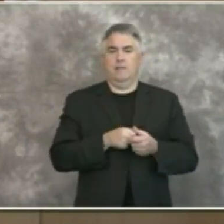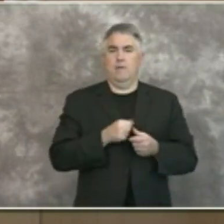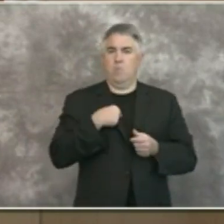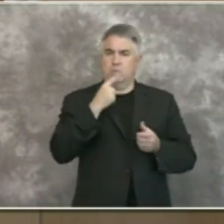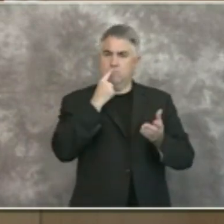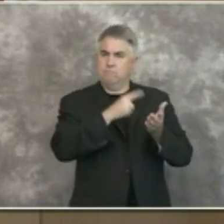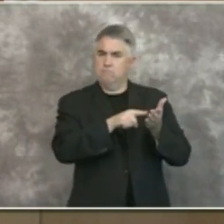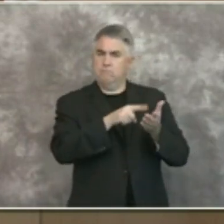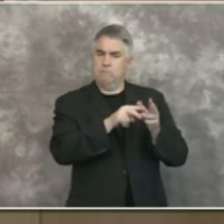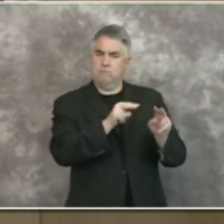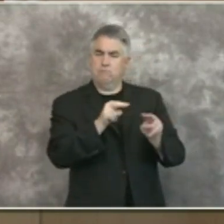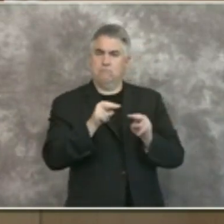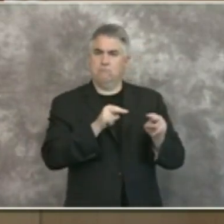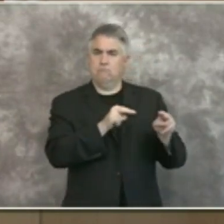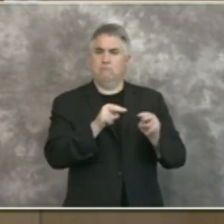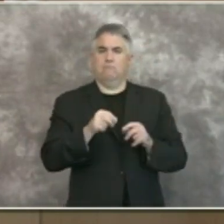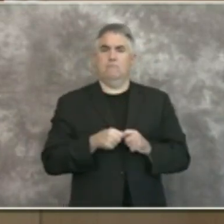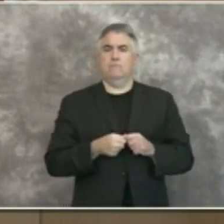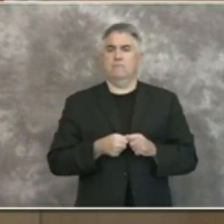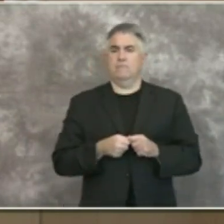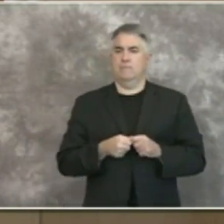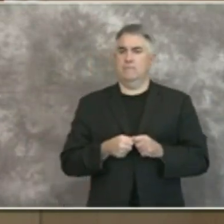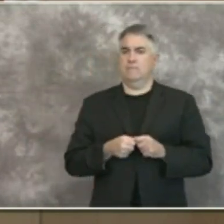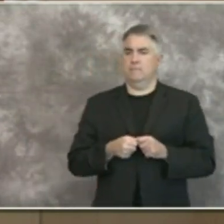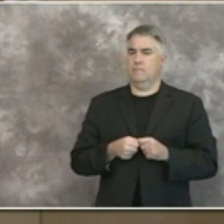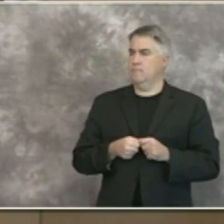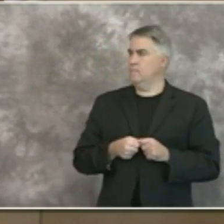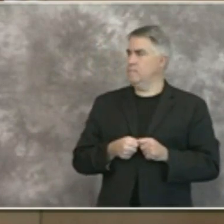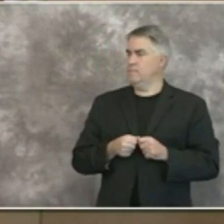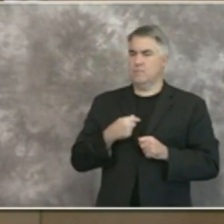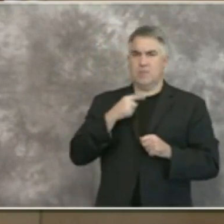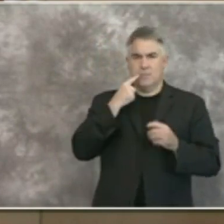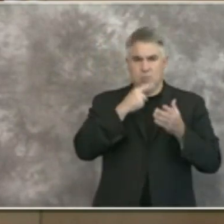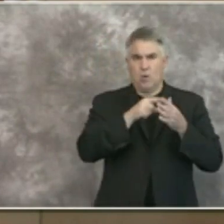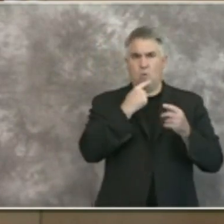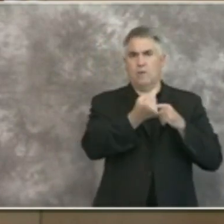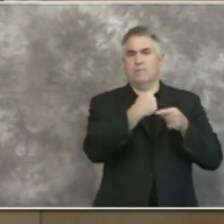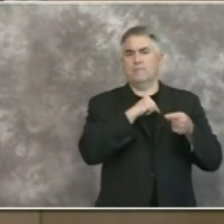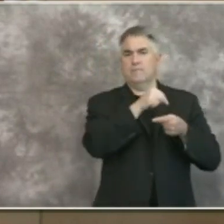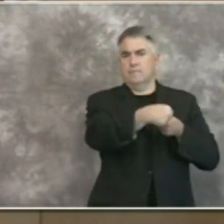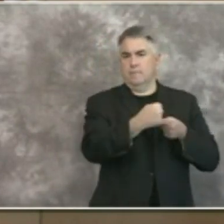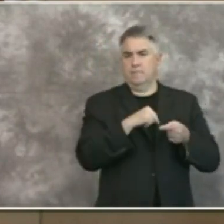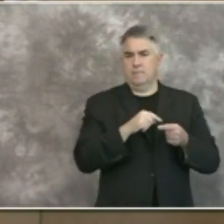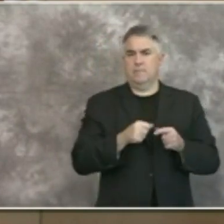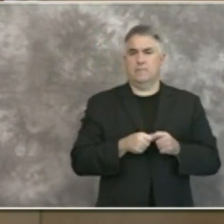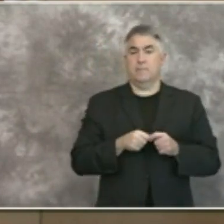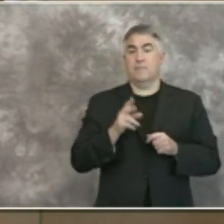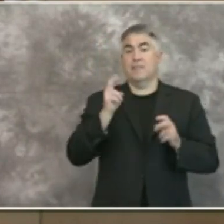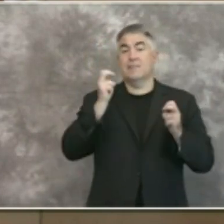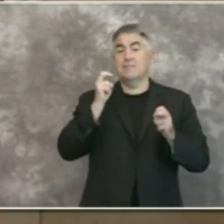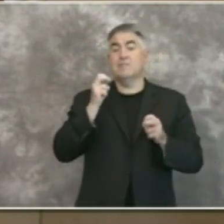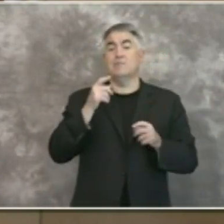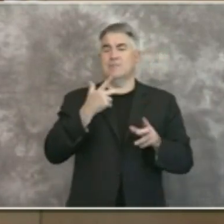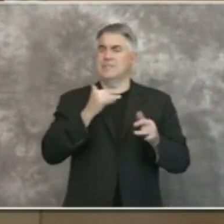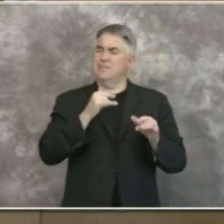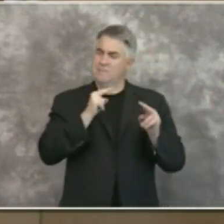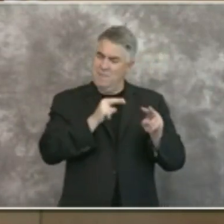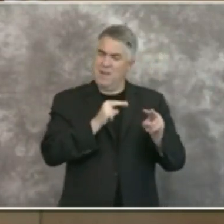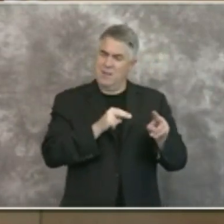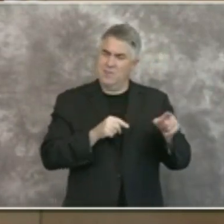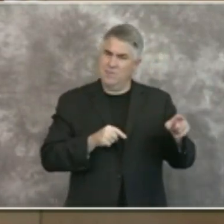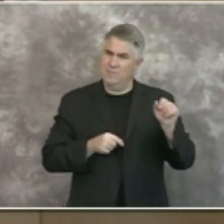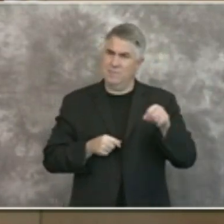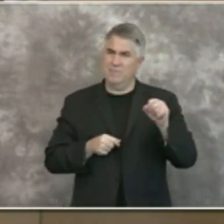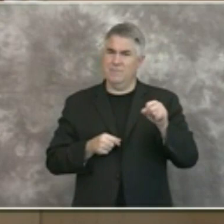crossings so all of those uh this issue is being closely monitored by a lot of people